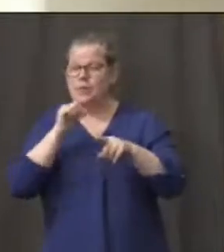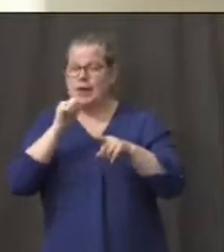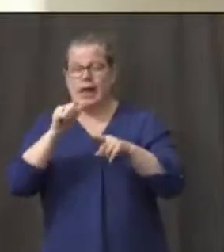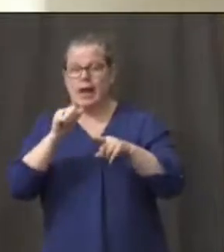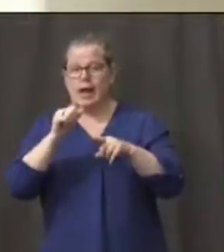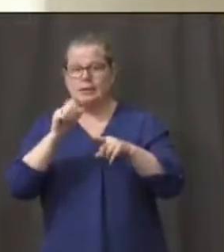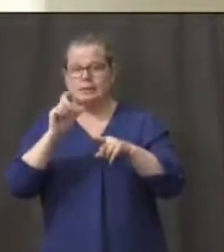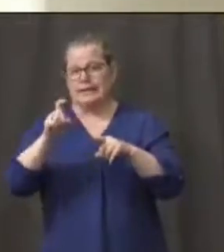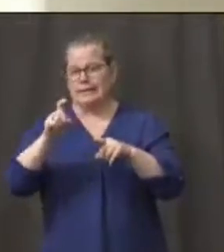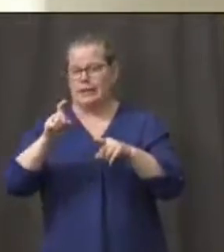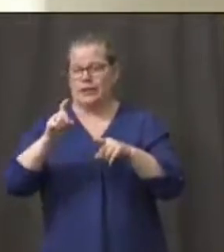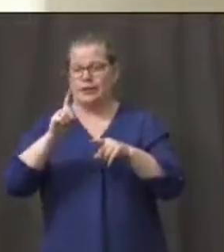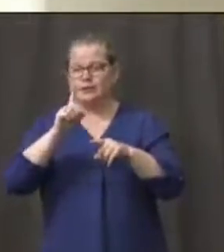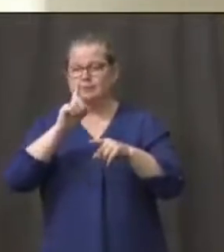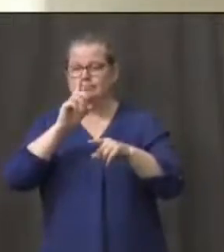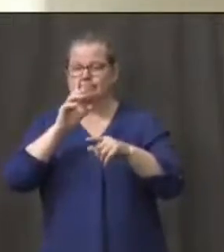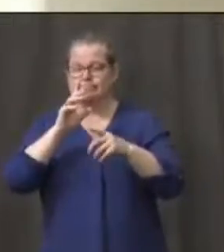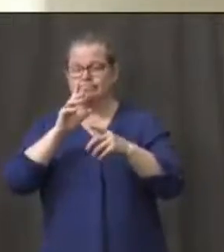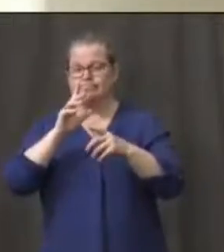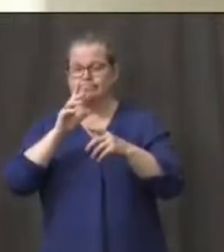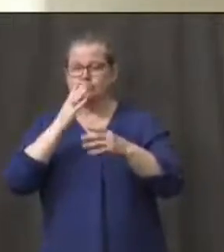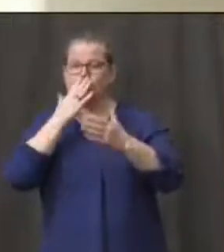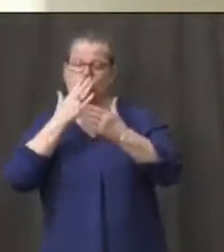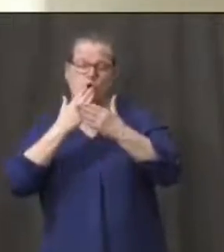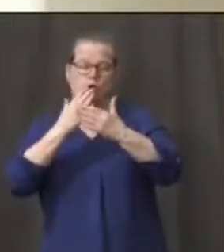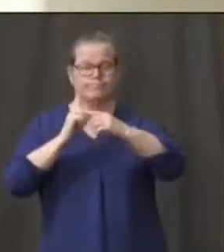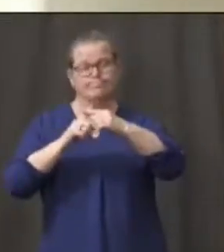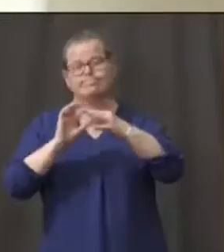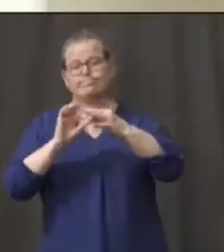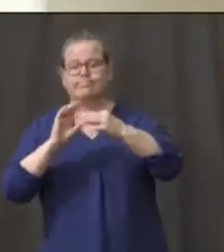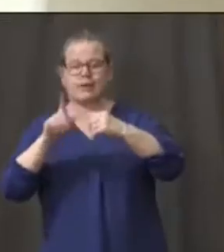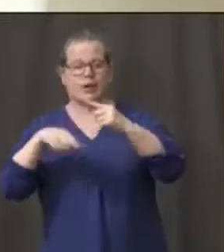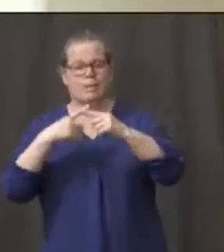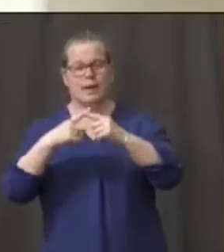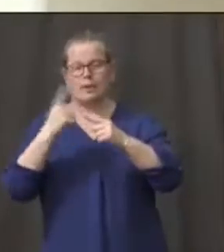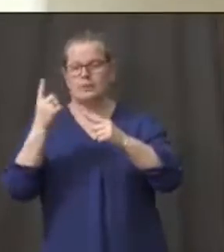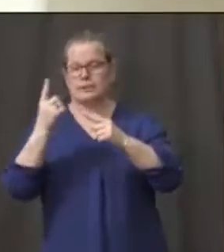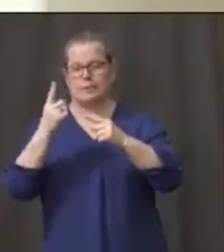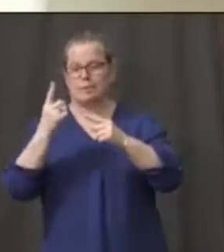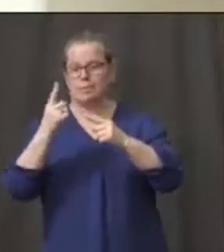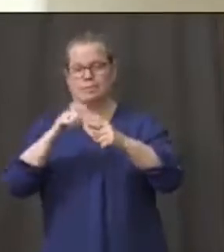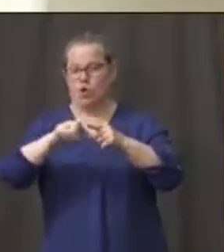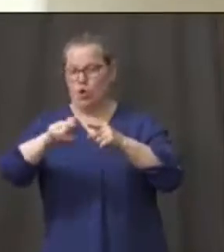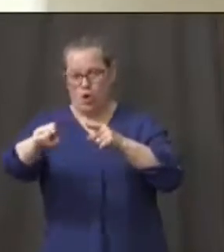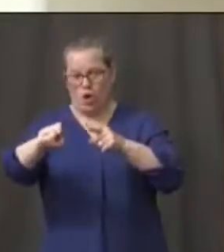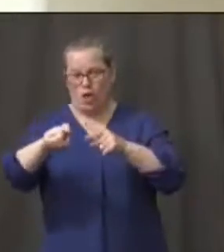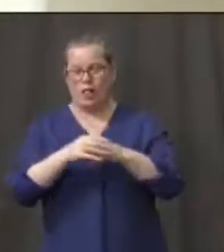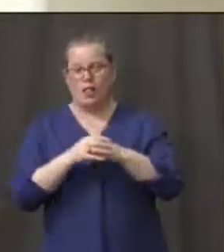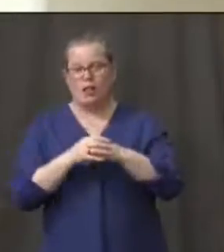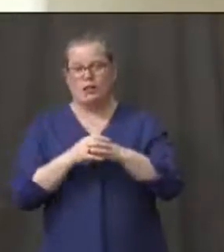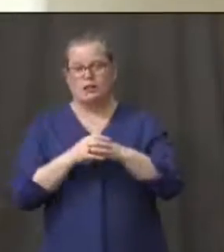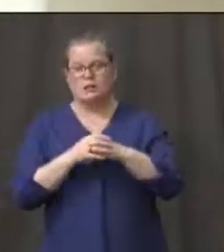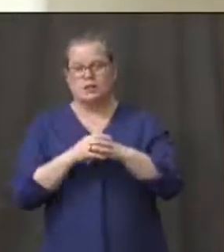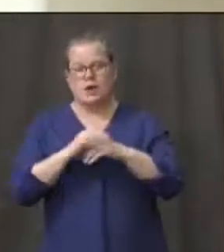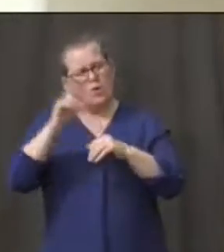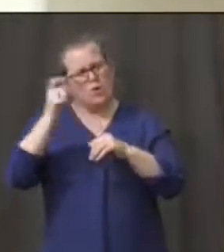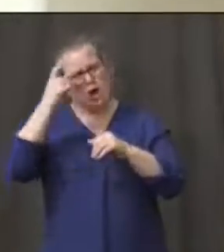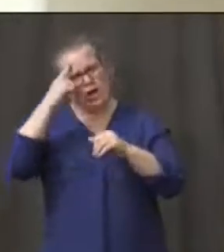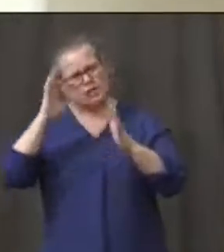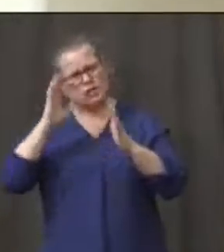Governor, are you seeing the doubling of cases? Is that